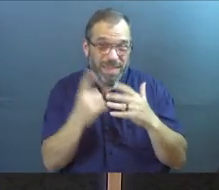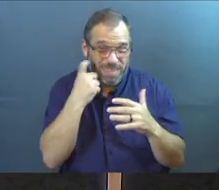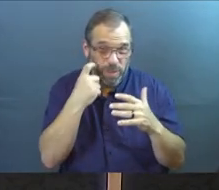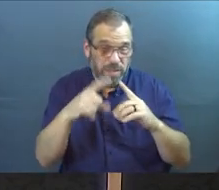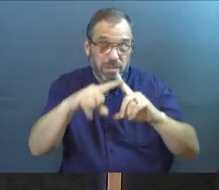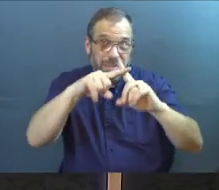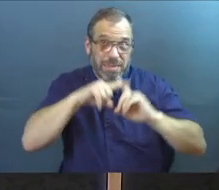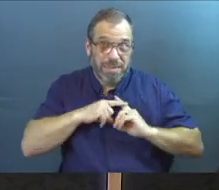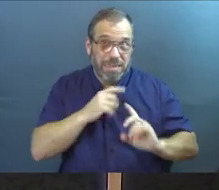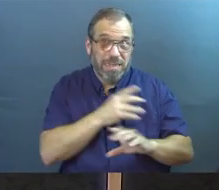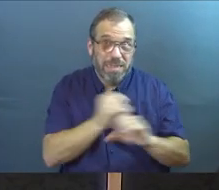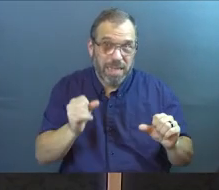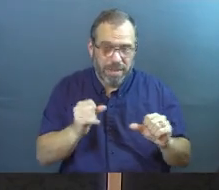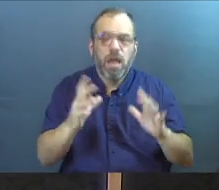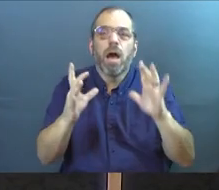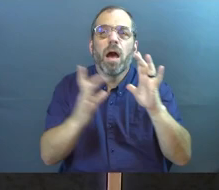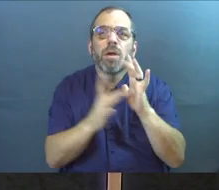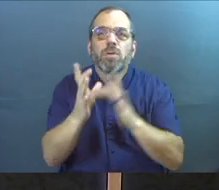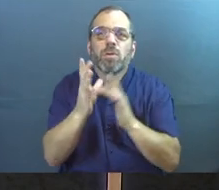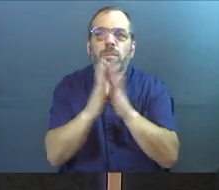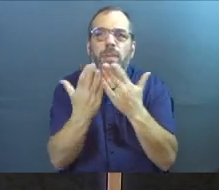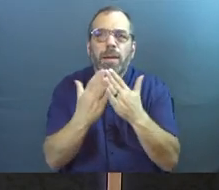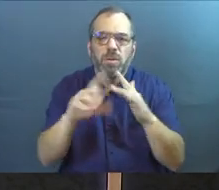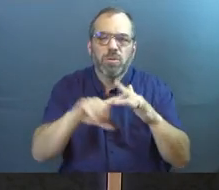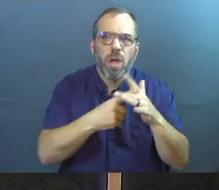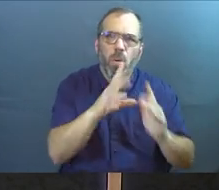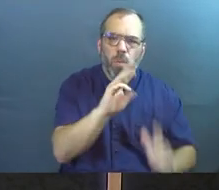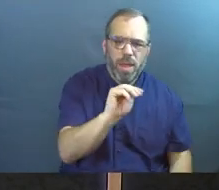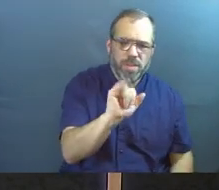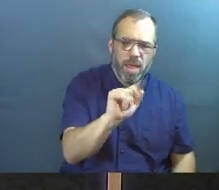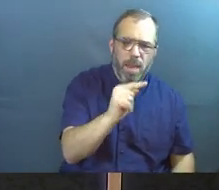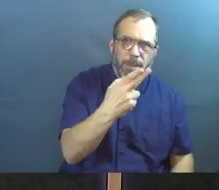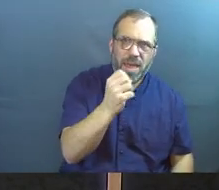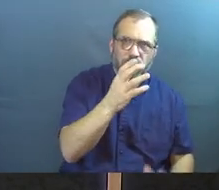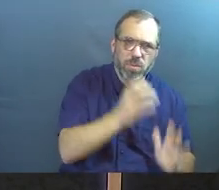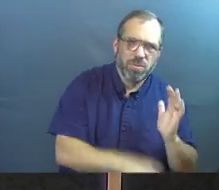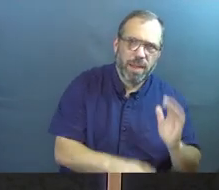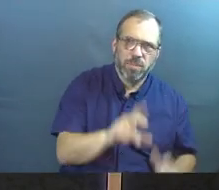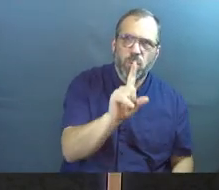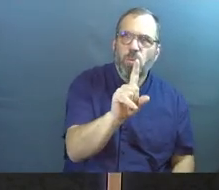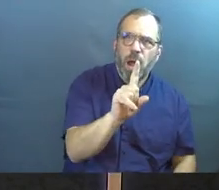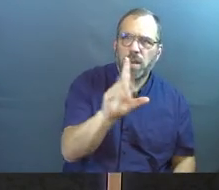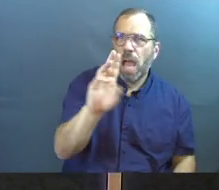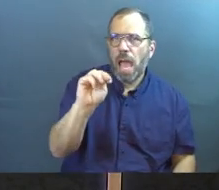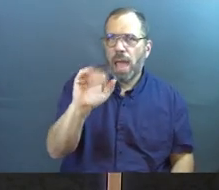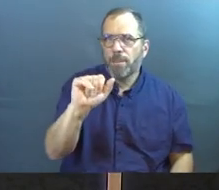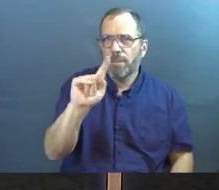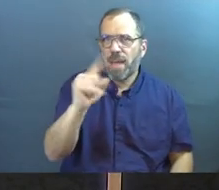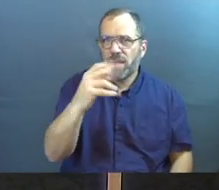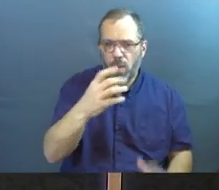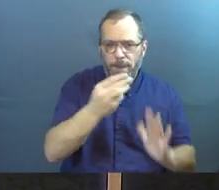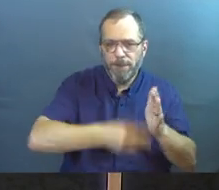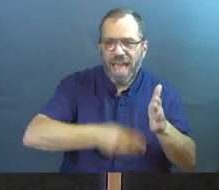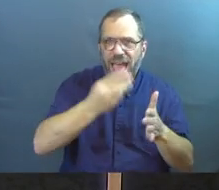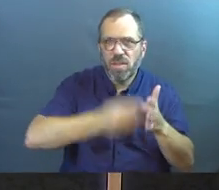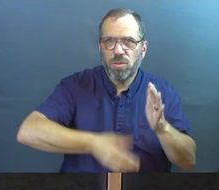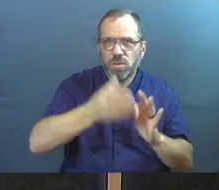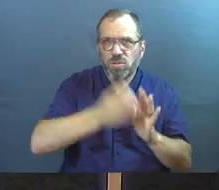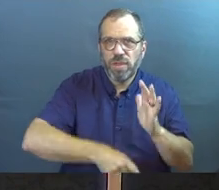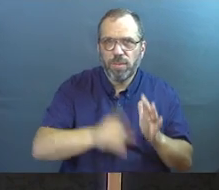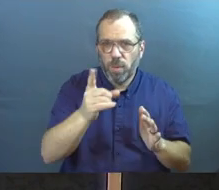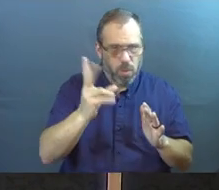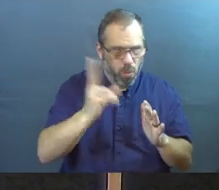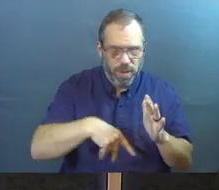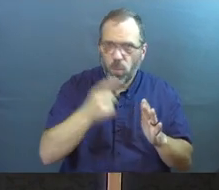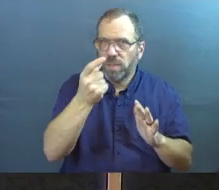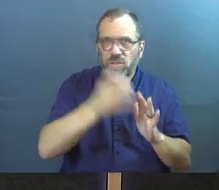encourage you? Pull out your Bible. Start in Matthew chapter one. Look up Matthew chapter one. Start reading a chapter